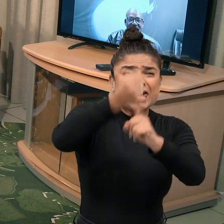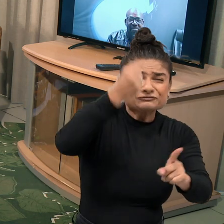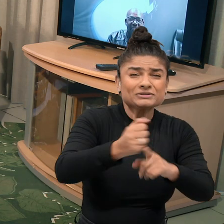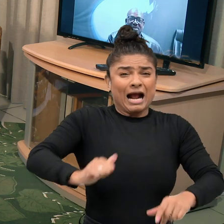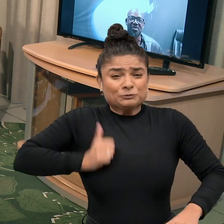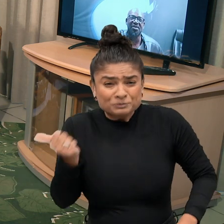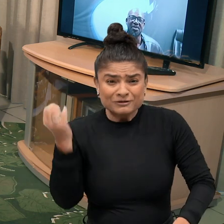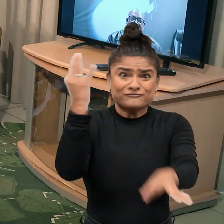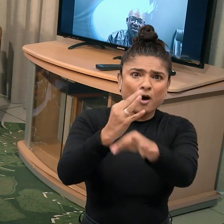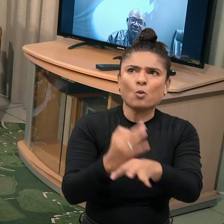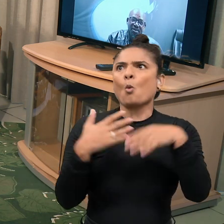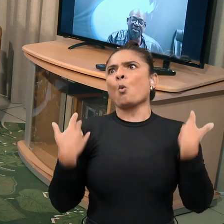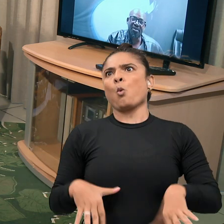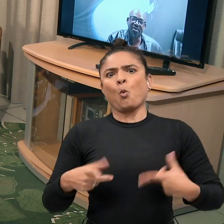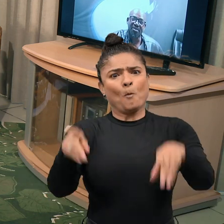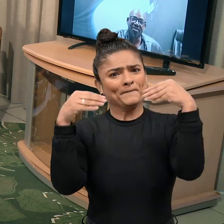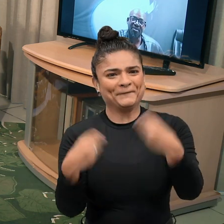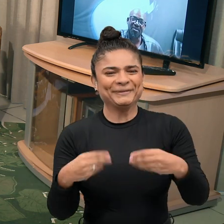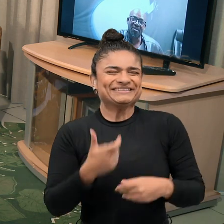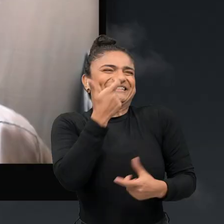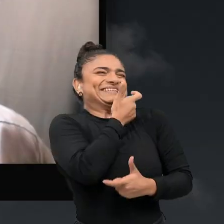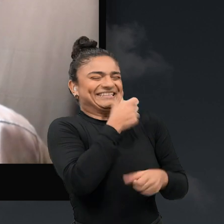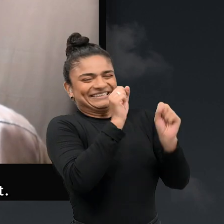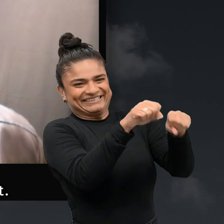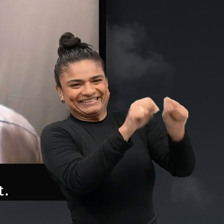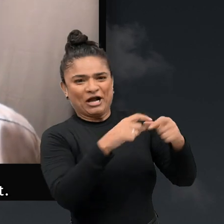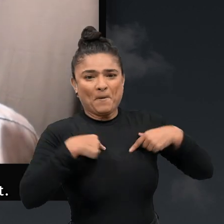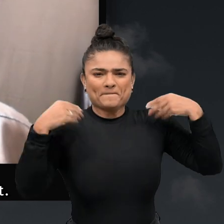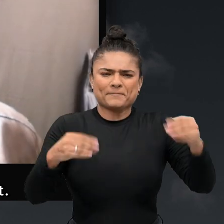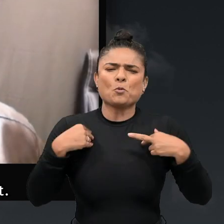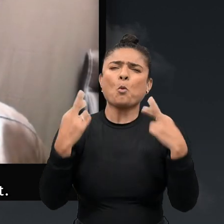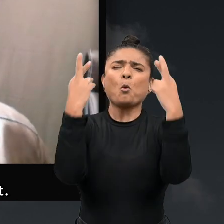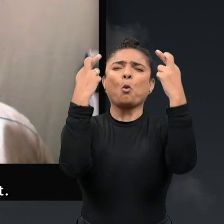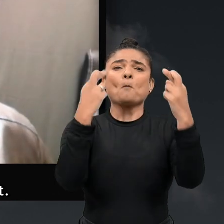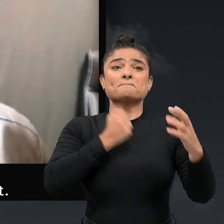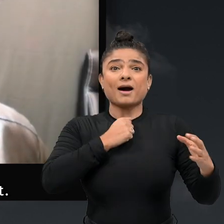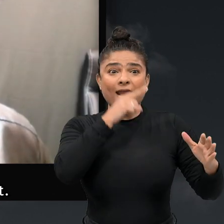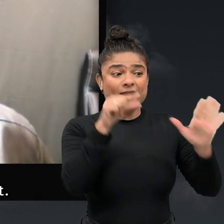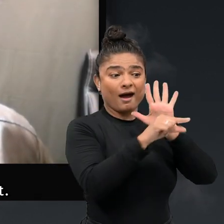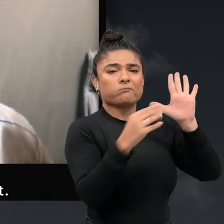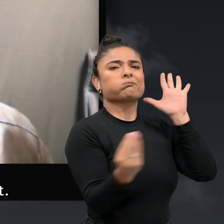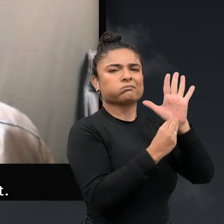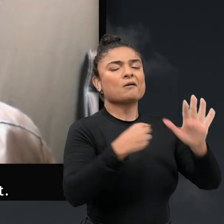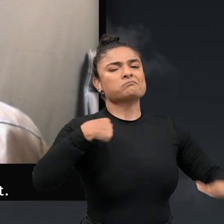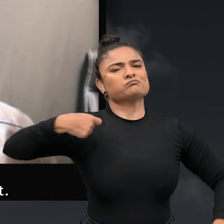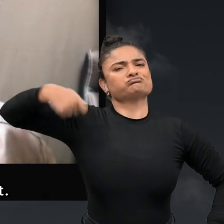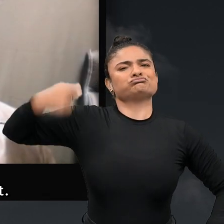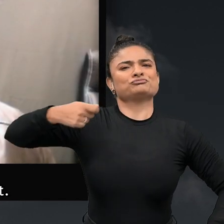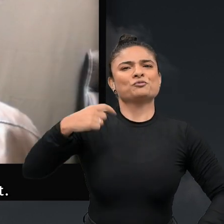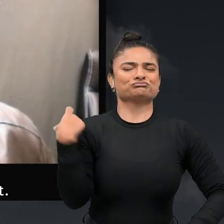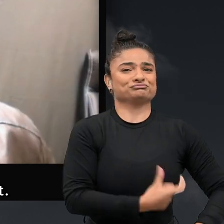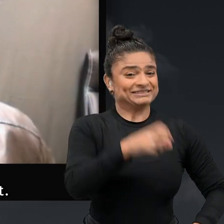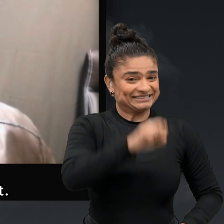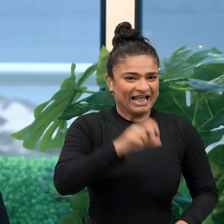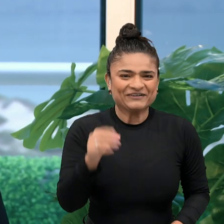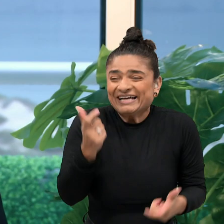husband and father. You are a busy man. I'm hoping that with time I can include in that list of titles,